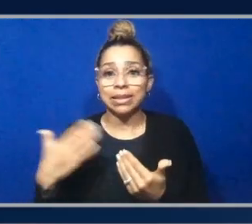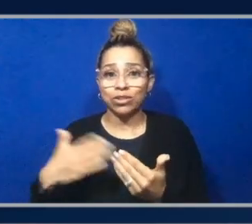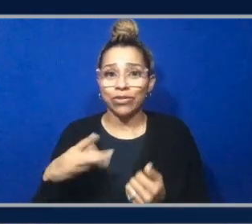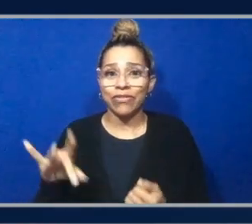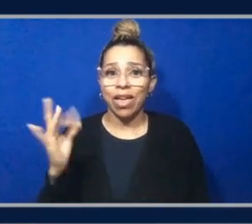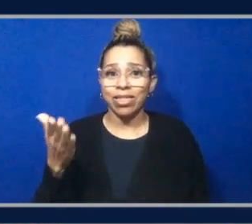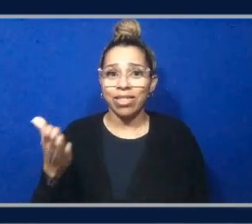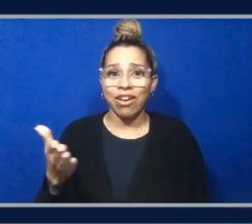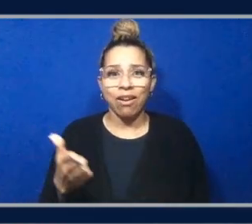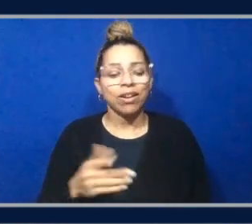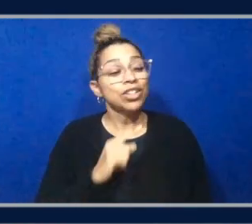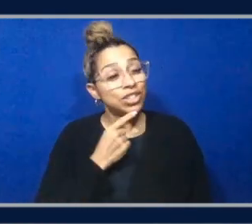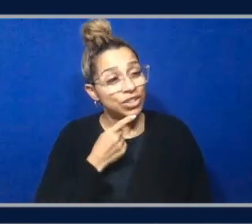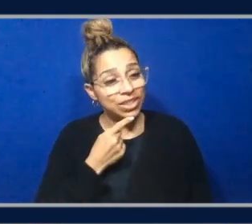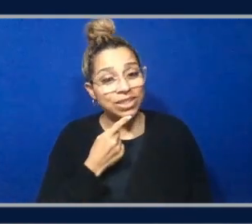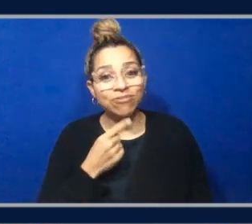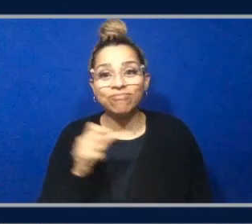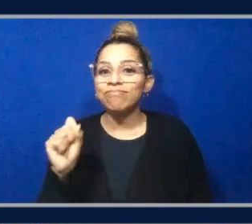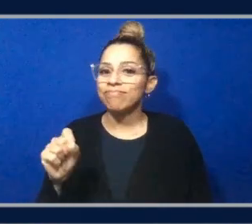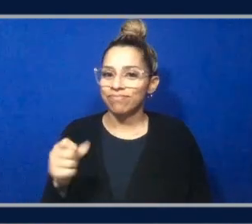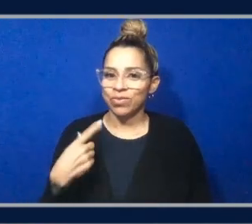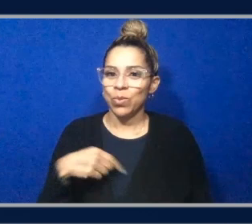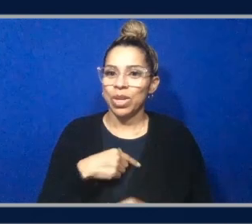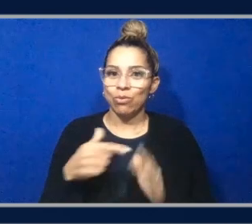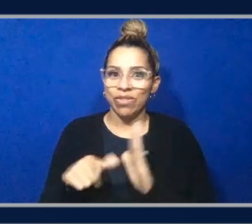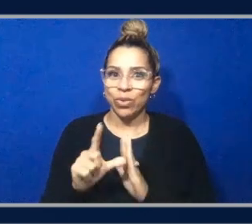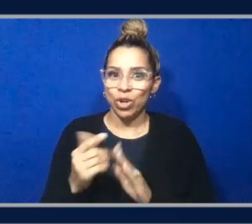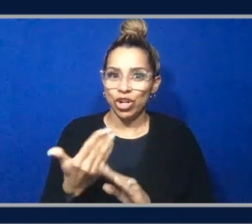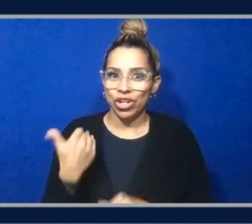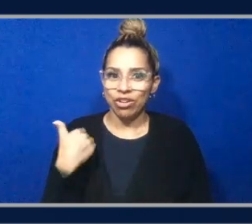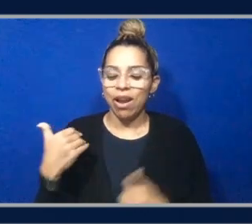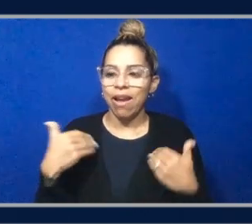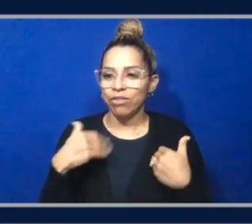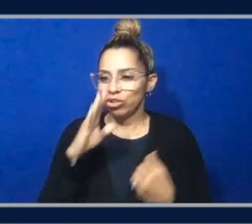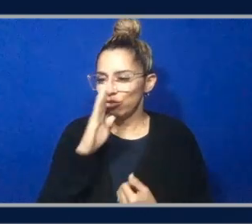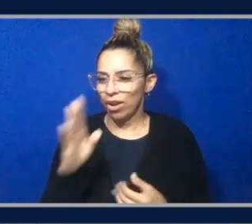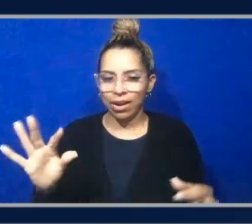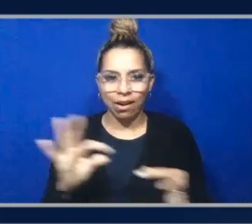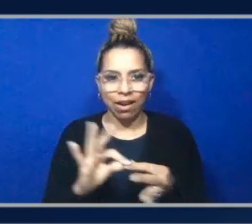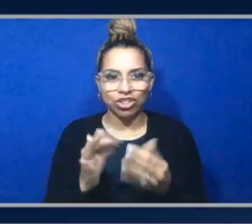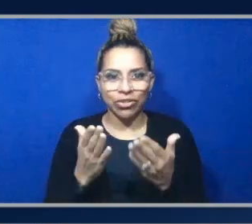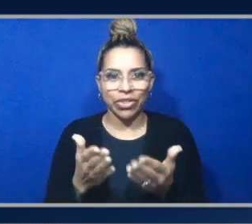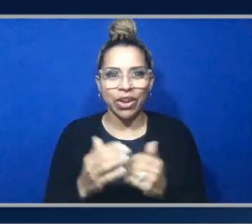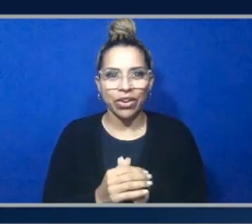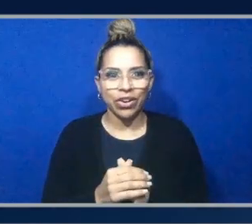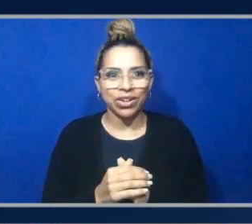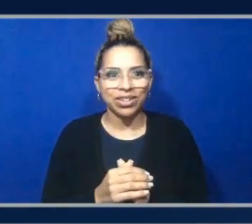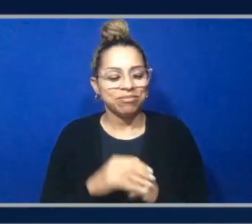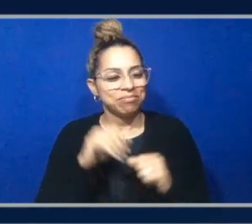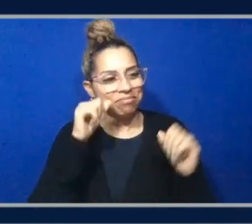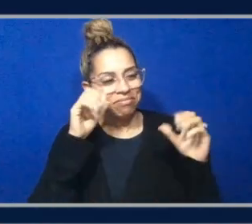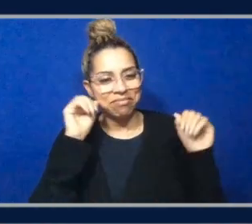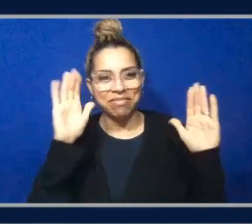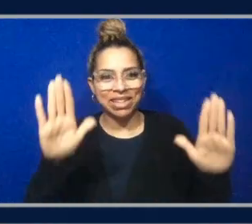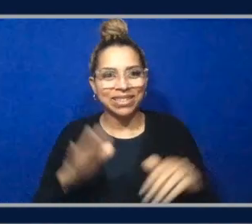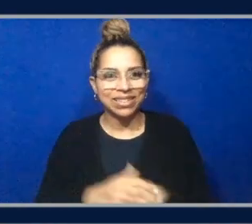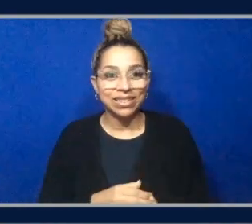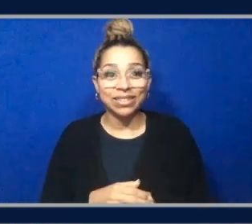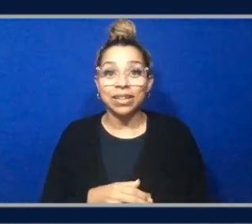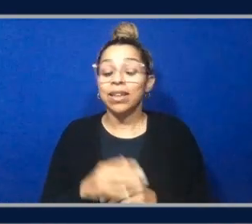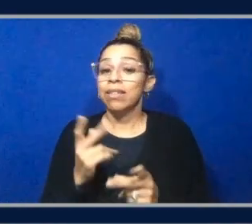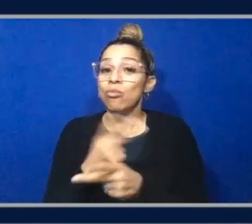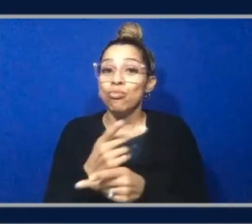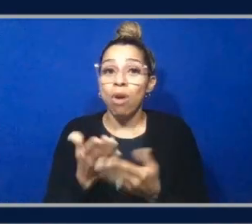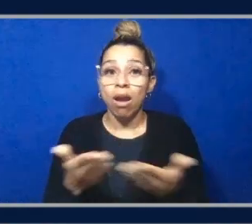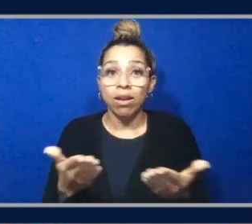first plan we reviewed earlier, direct connection there. Amazing. And as we can see, this is free. This product is free. You can access